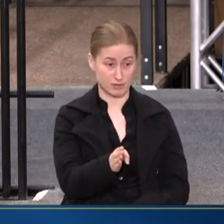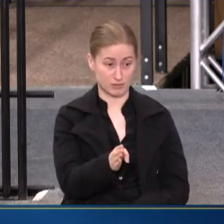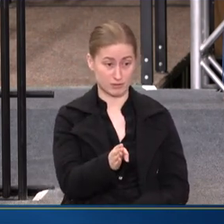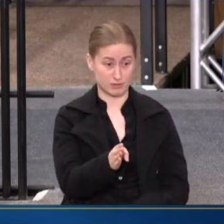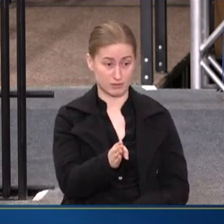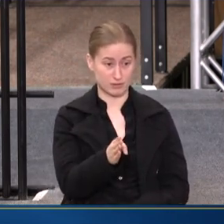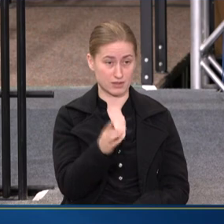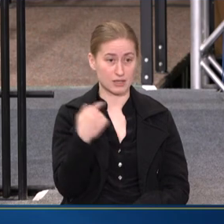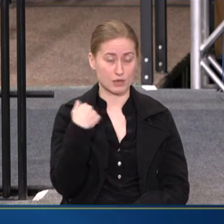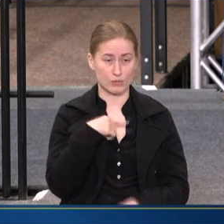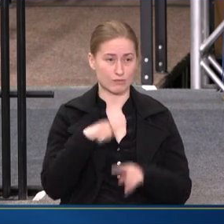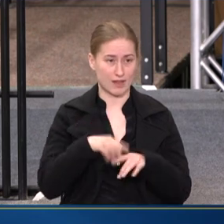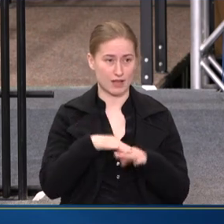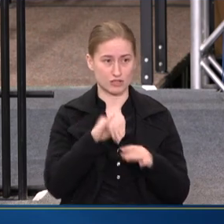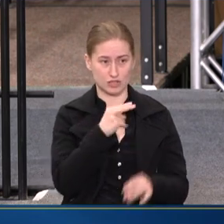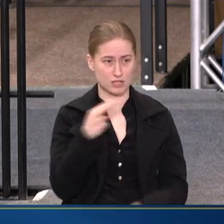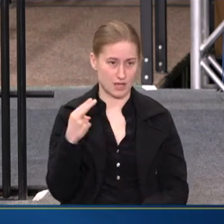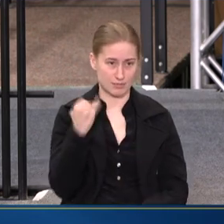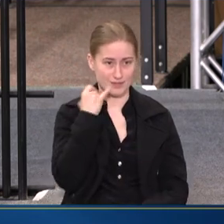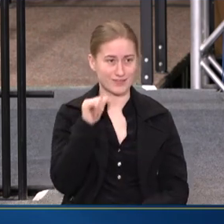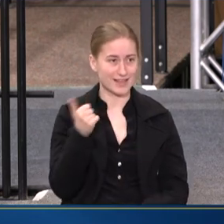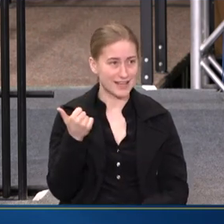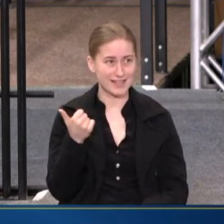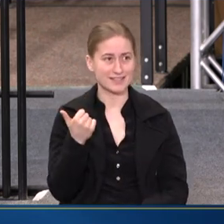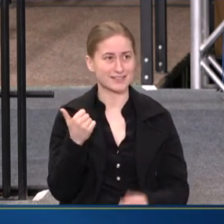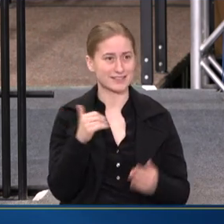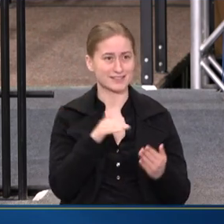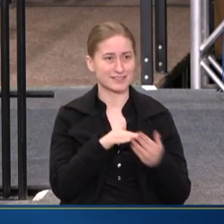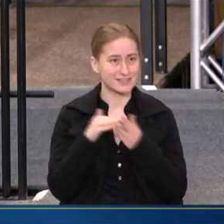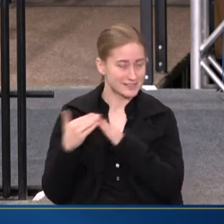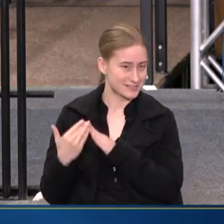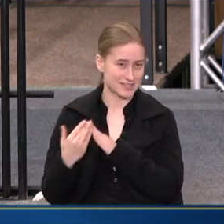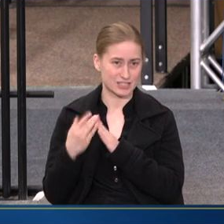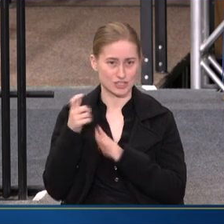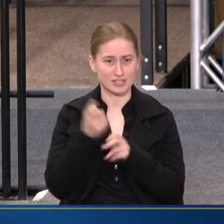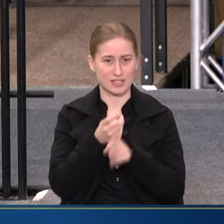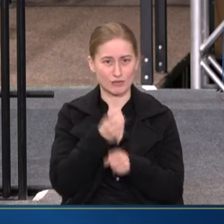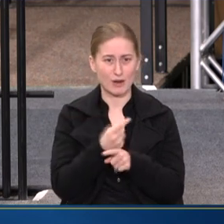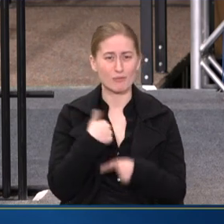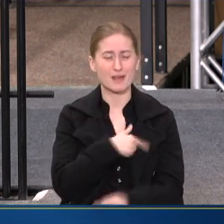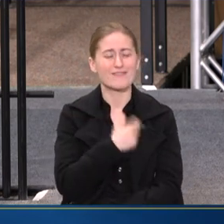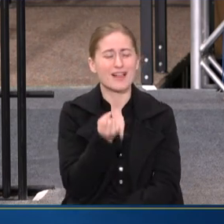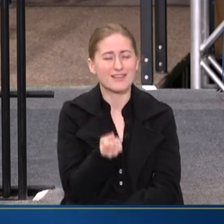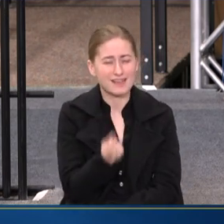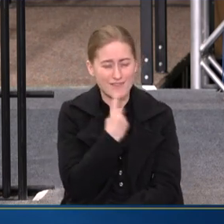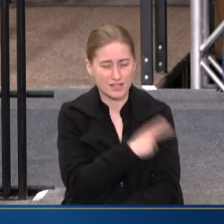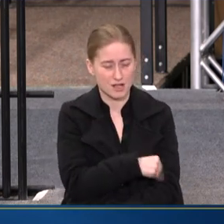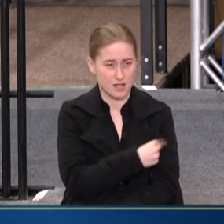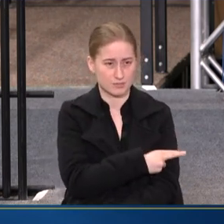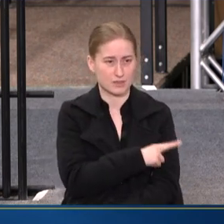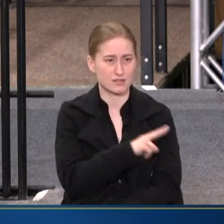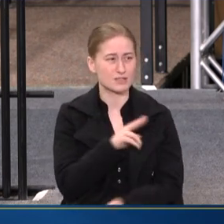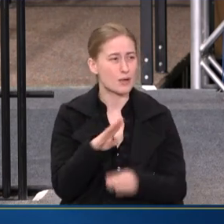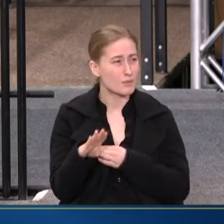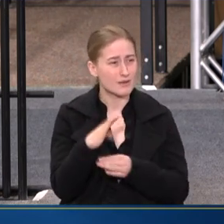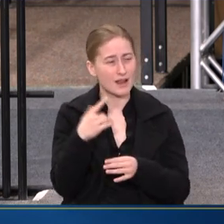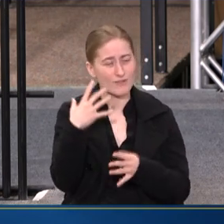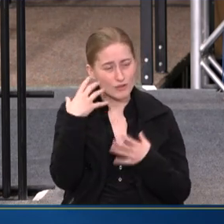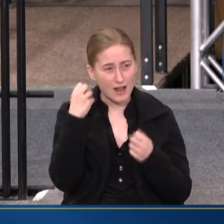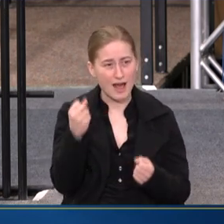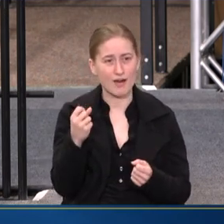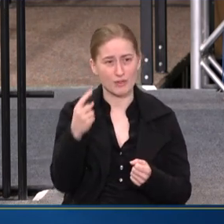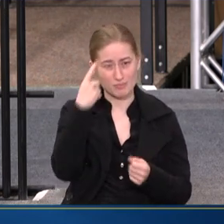Johns Hopkins, if any city should be able to get it right, we have 11 hospitals. All these behavioral health, mental health